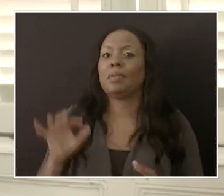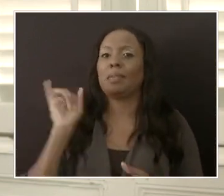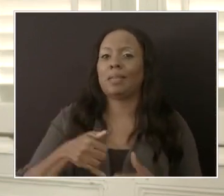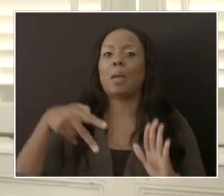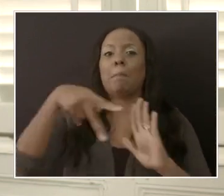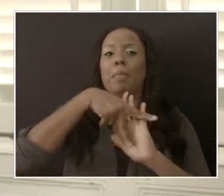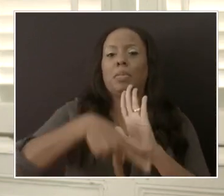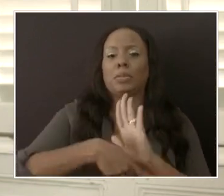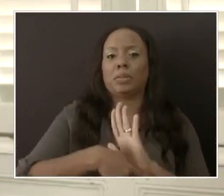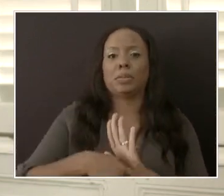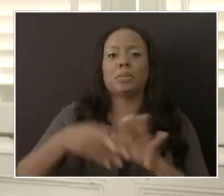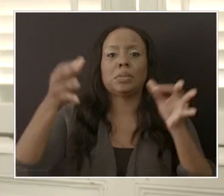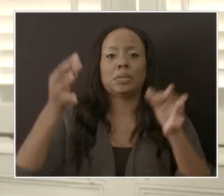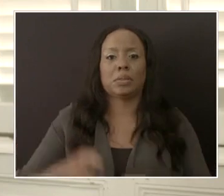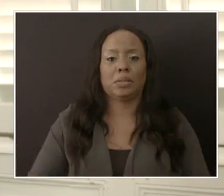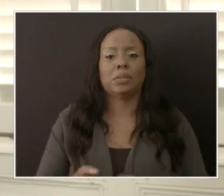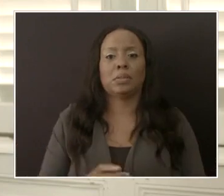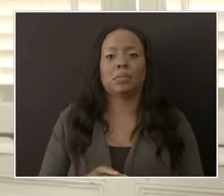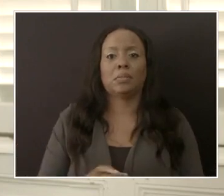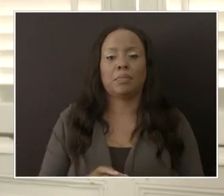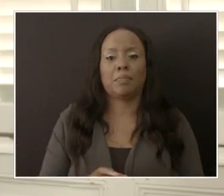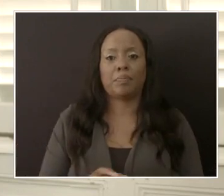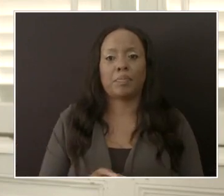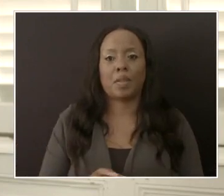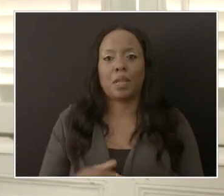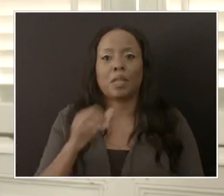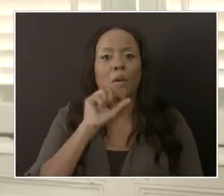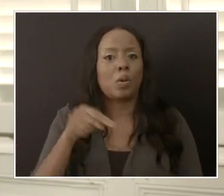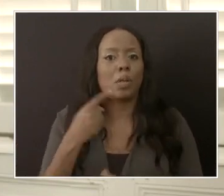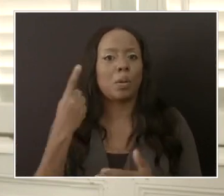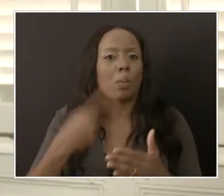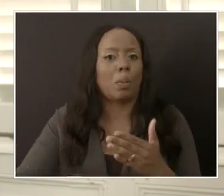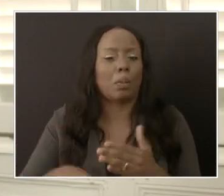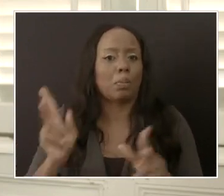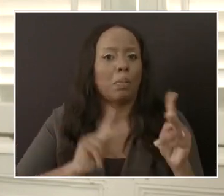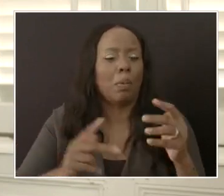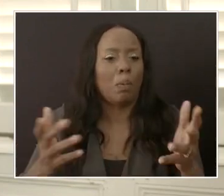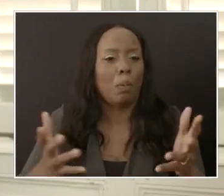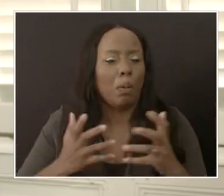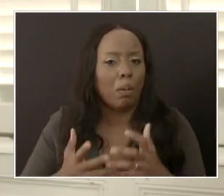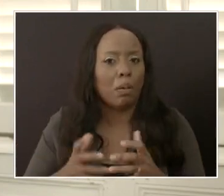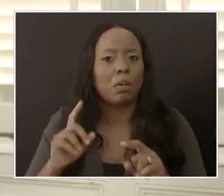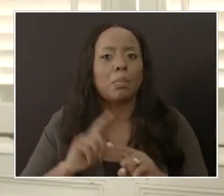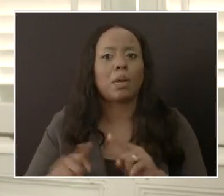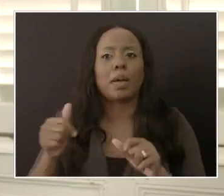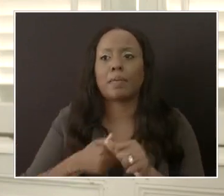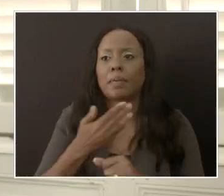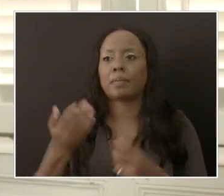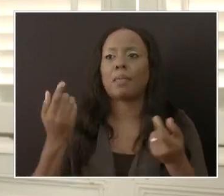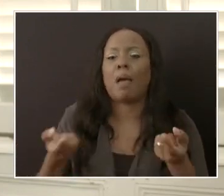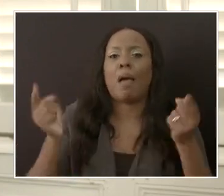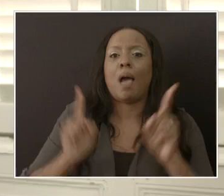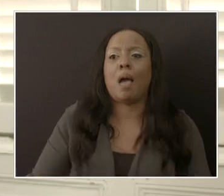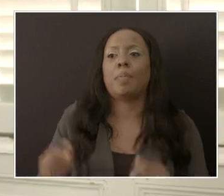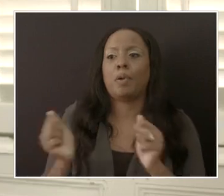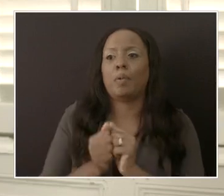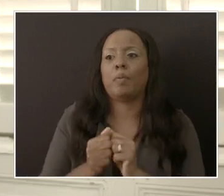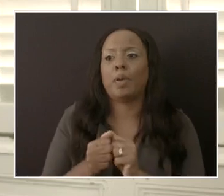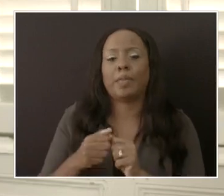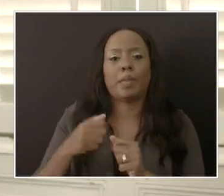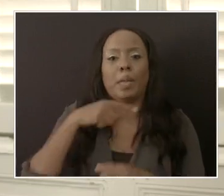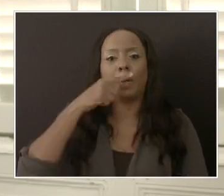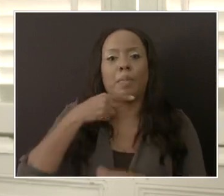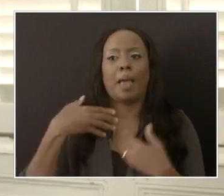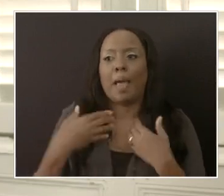be weighed, not only in conjunction with what the public wants, but in terms of what is happening in terms of the public health landscape, are